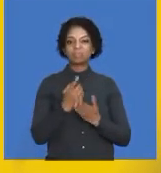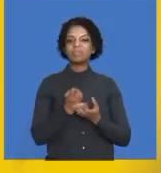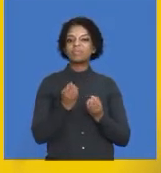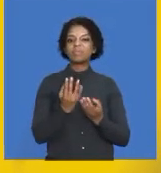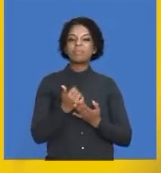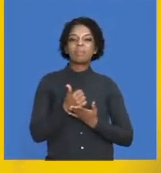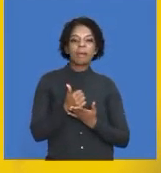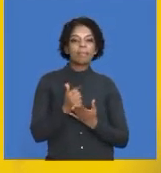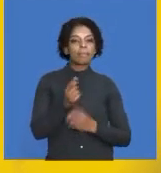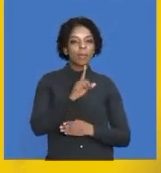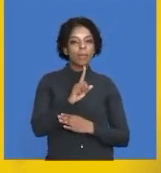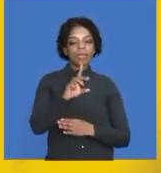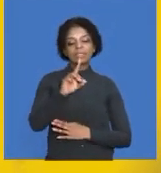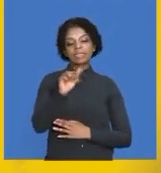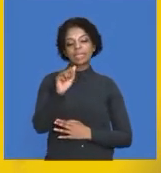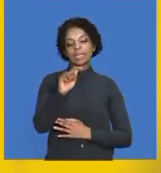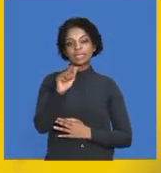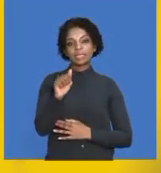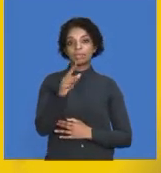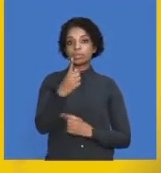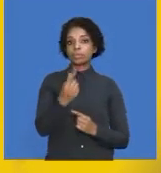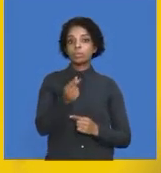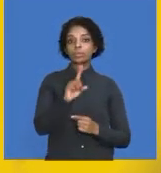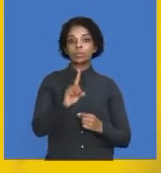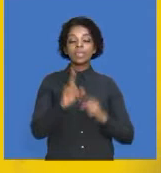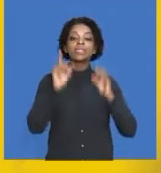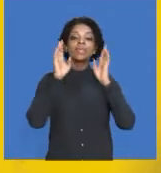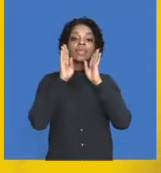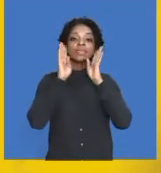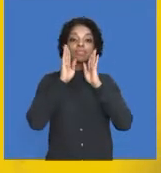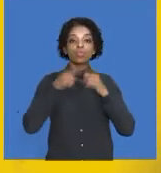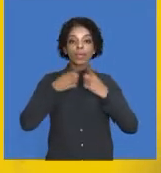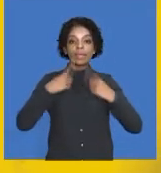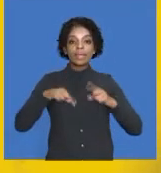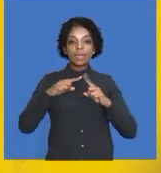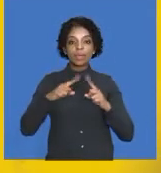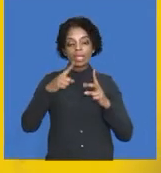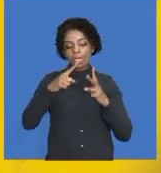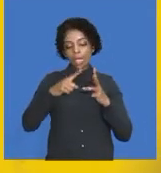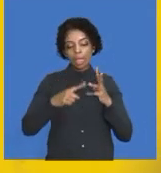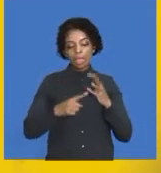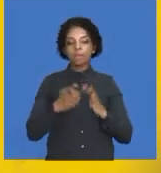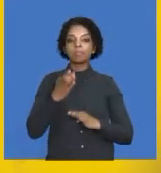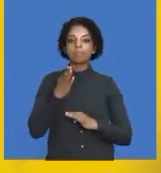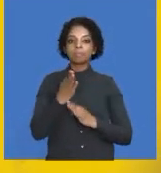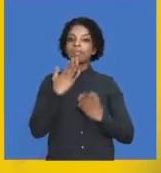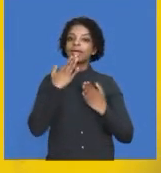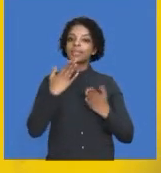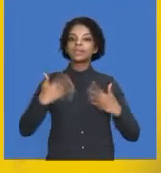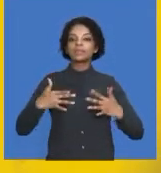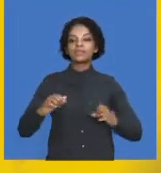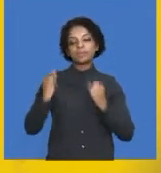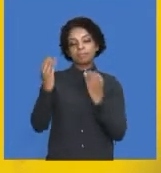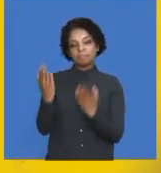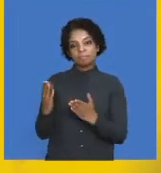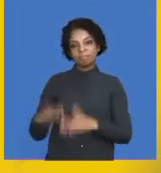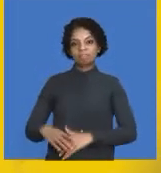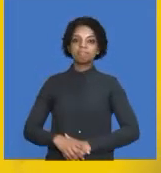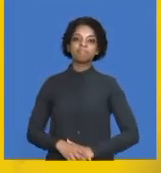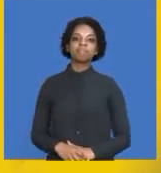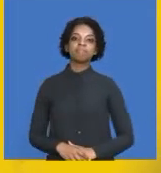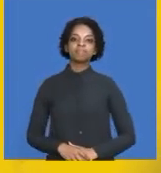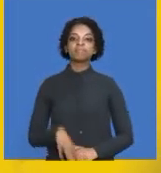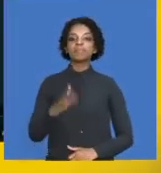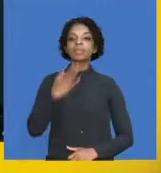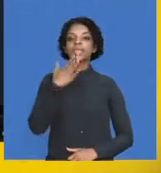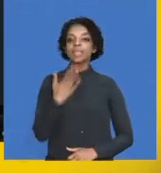you need to do to enter is head on over to our Facebook page and all of the details will be there. Thank you so much, Ashraf, and over to you. Thank you